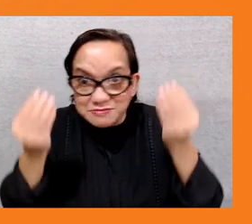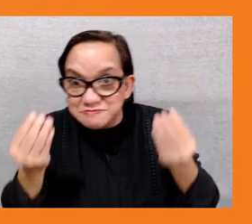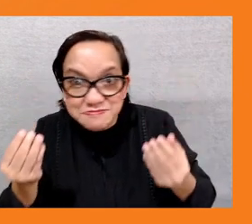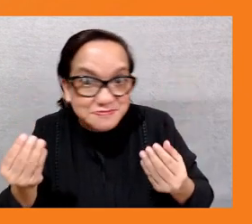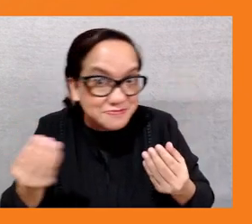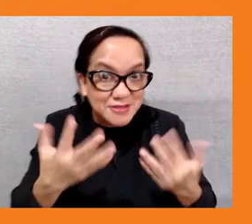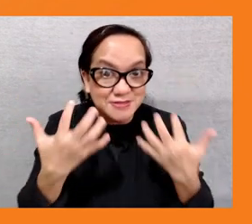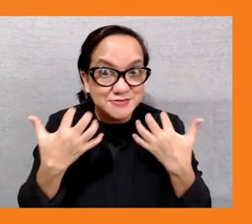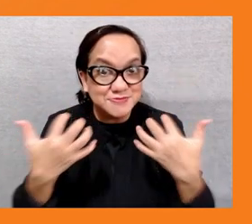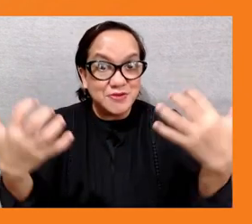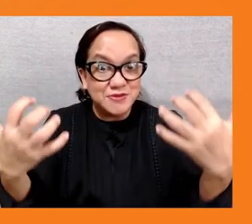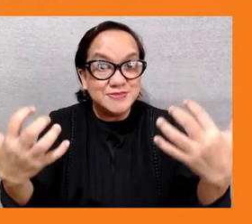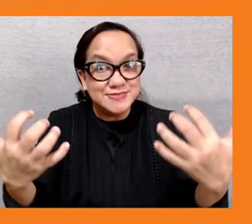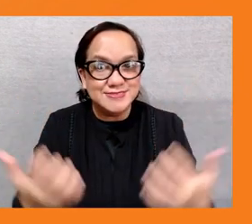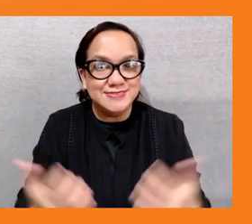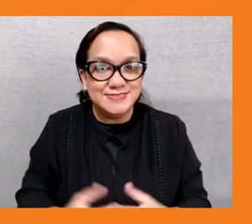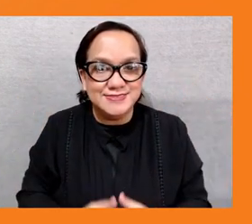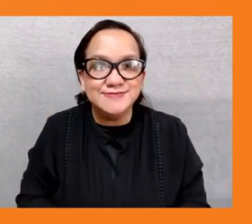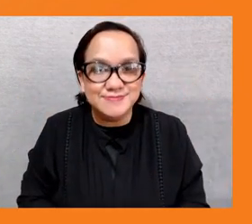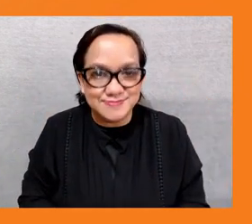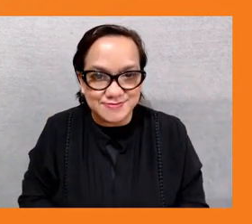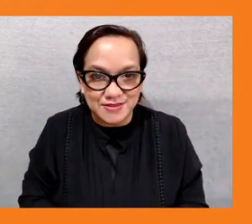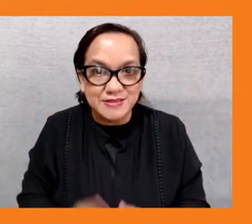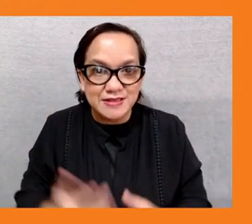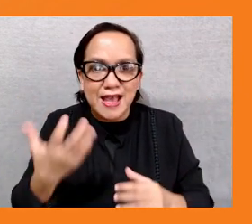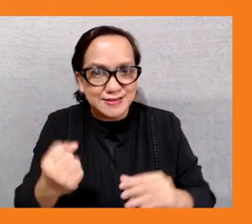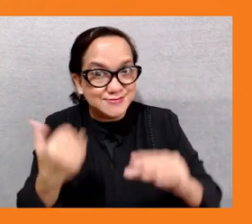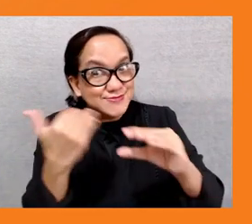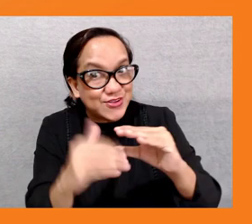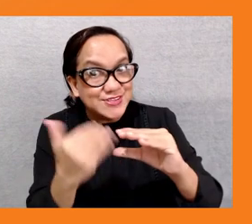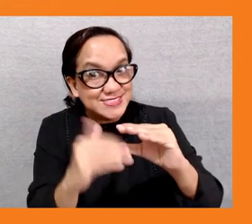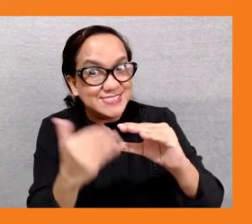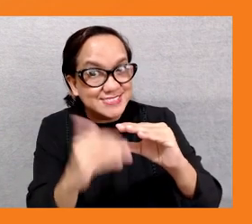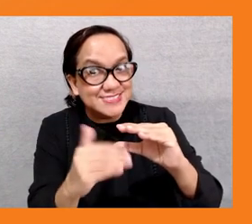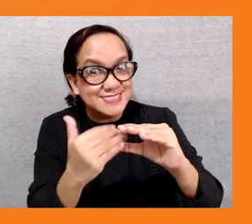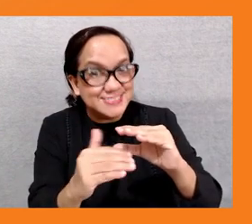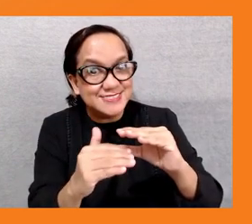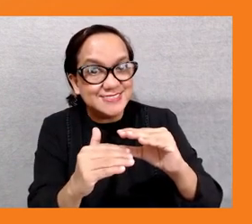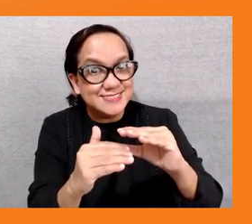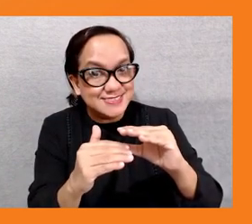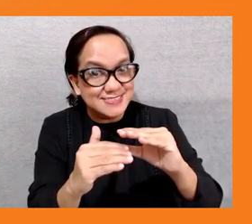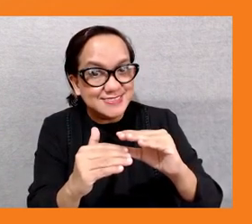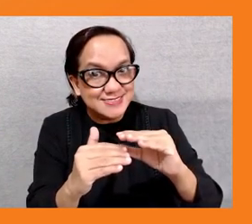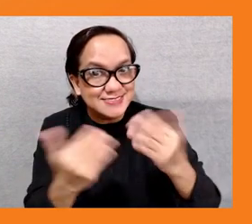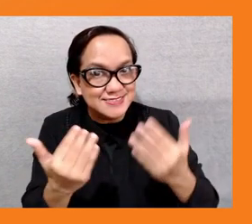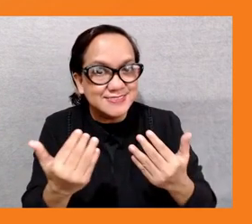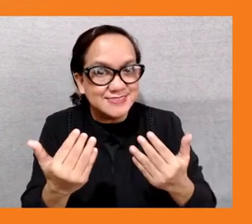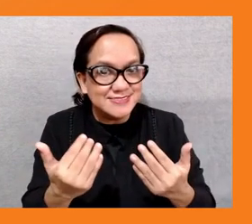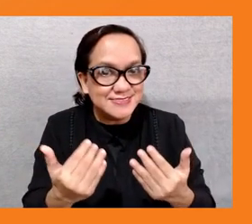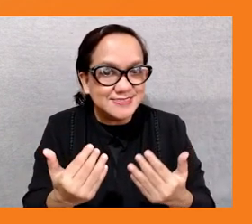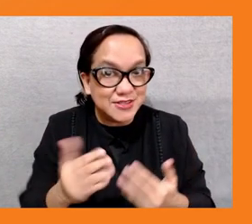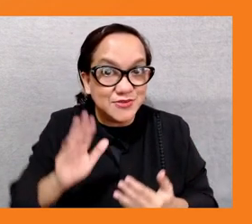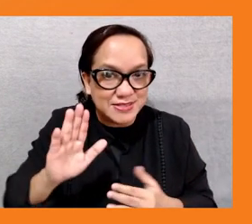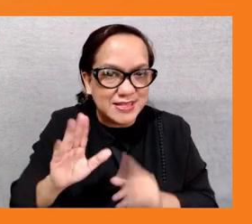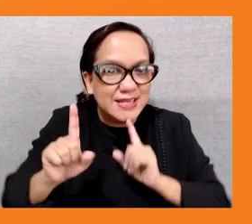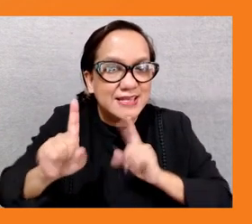live for these and we'll get back to you after our speakers have presented thanks for reminding everyone simon